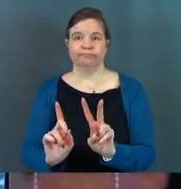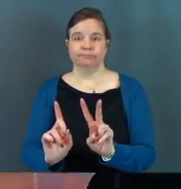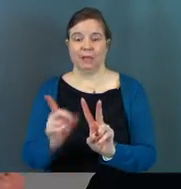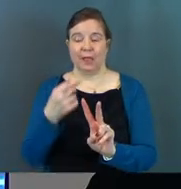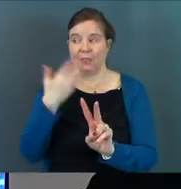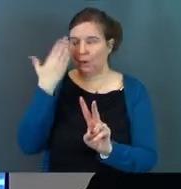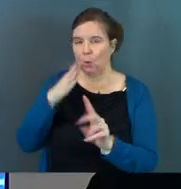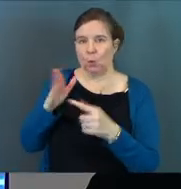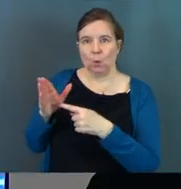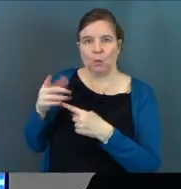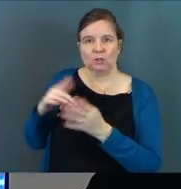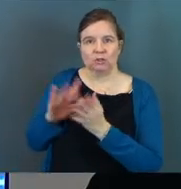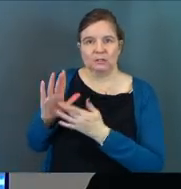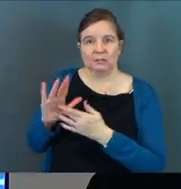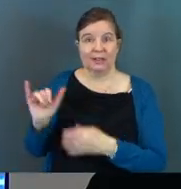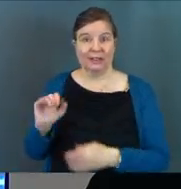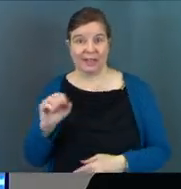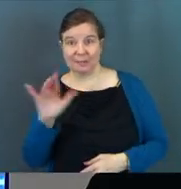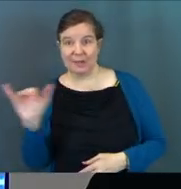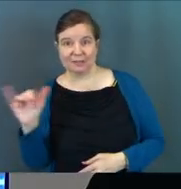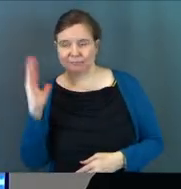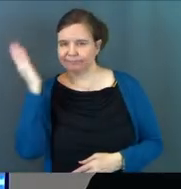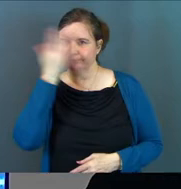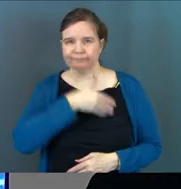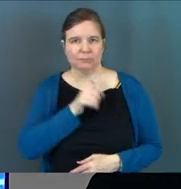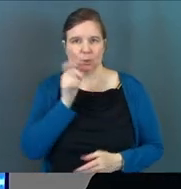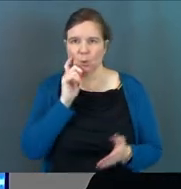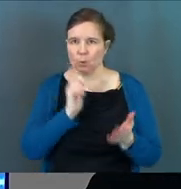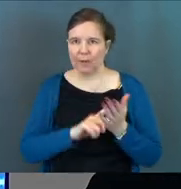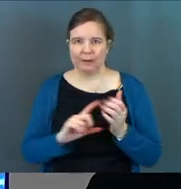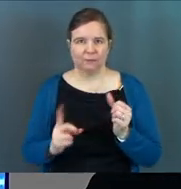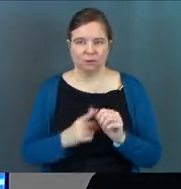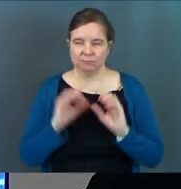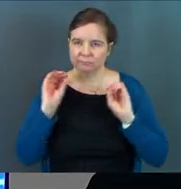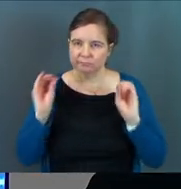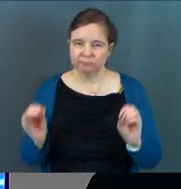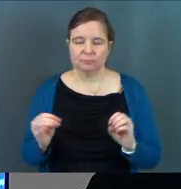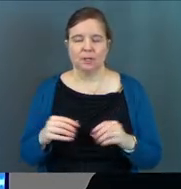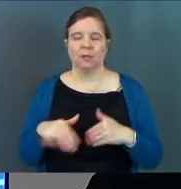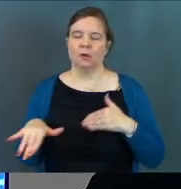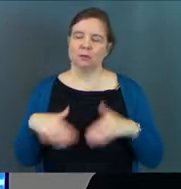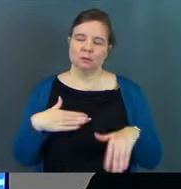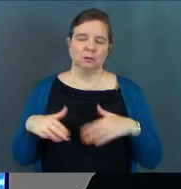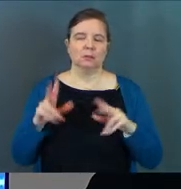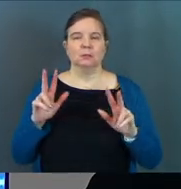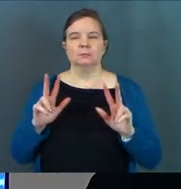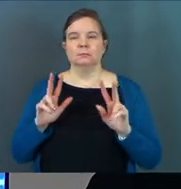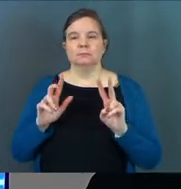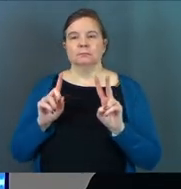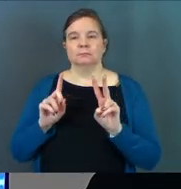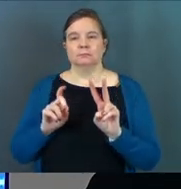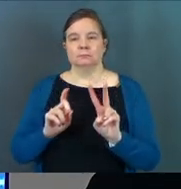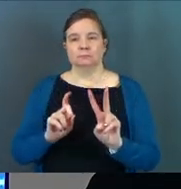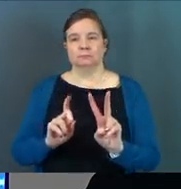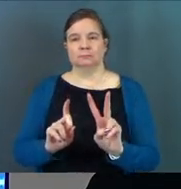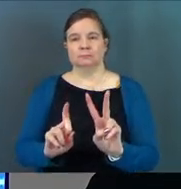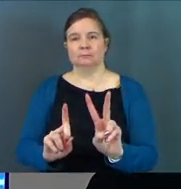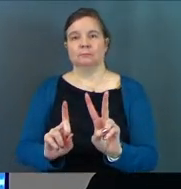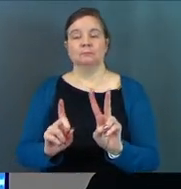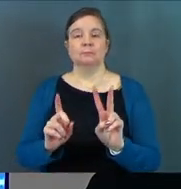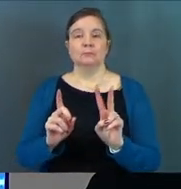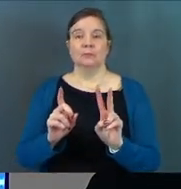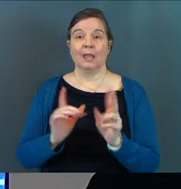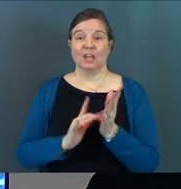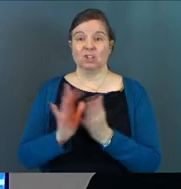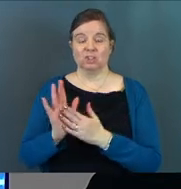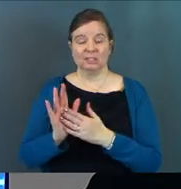them. They don't know it's him either, just like Mary. They don't recognize him at first. And they take this long walk to this other city. And all along the way,